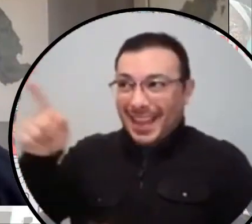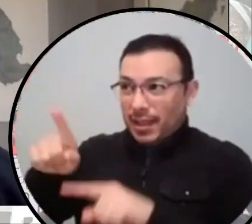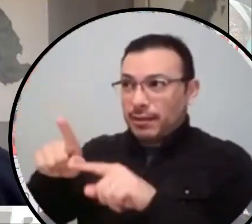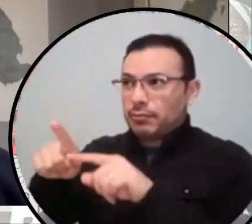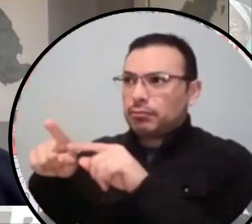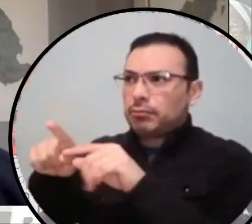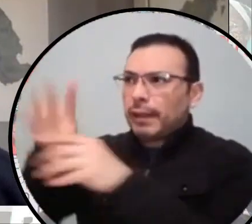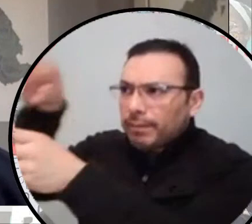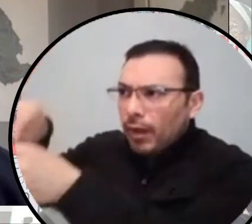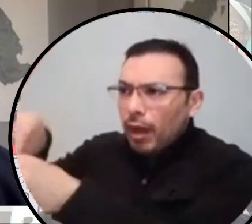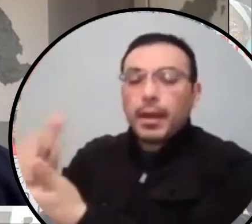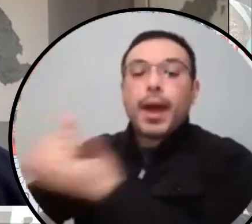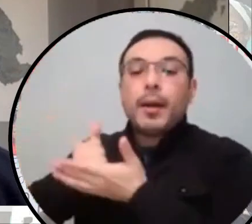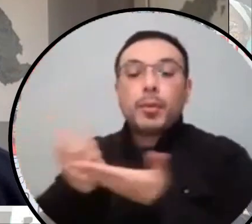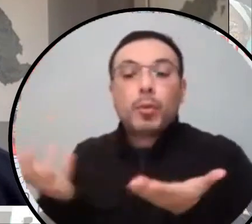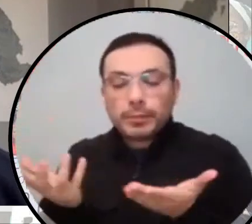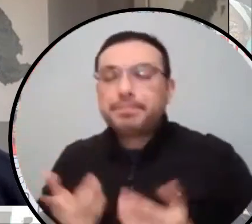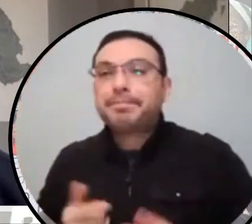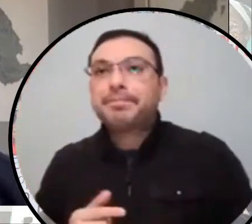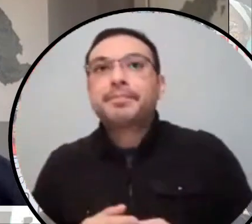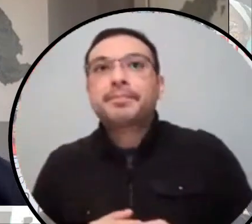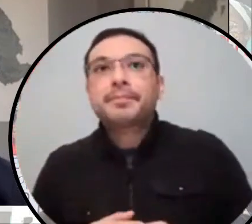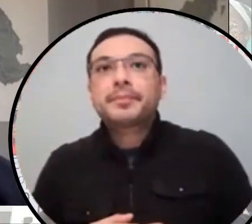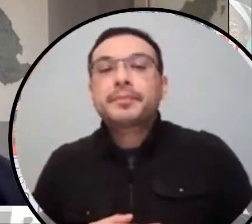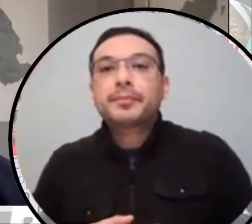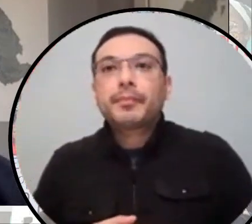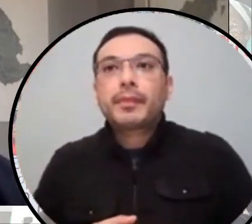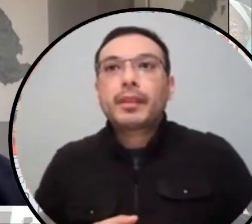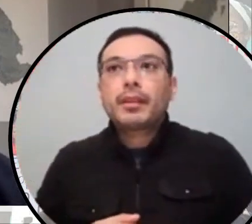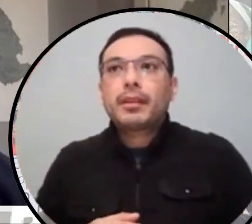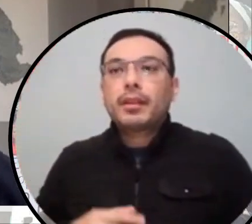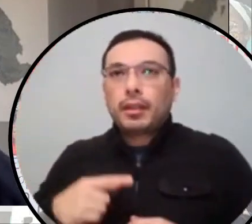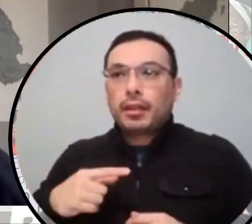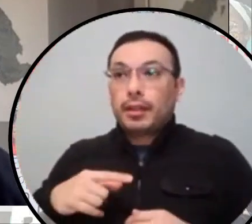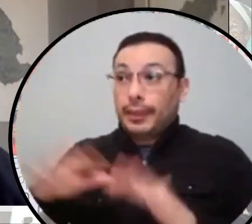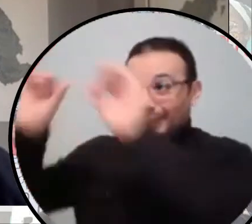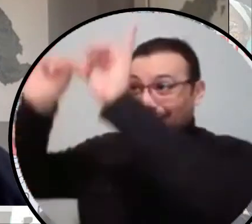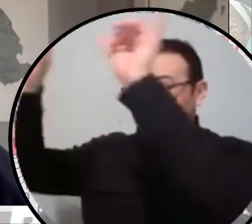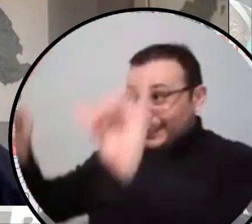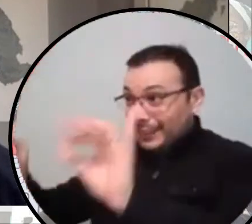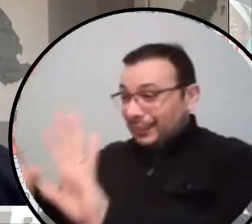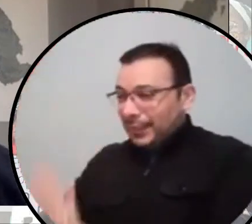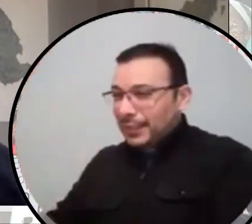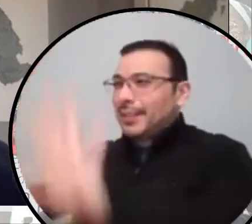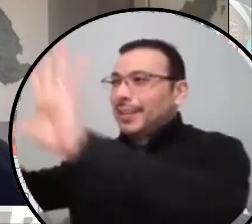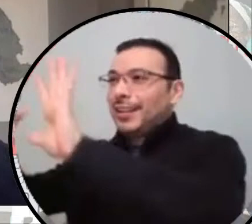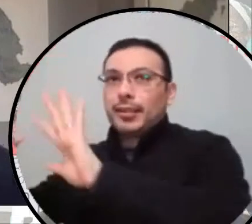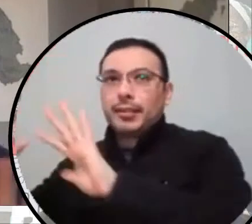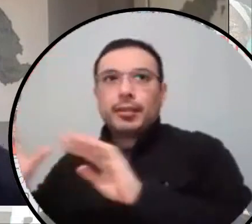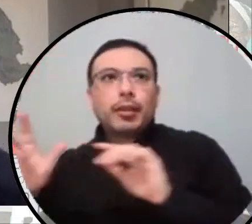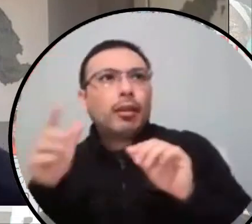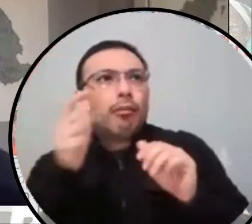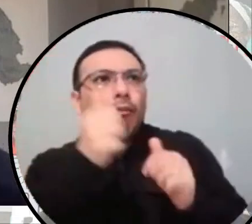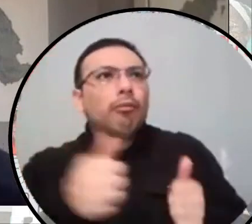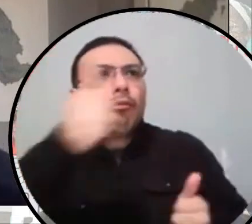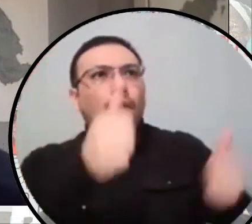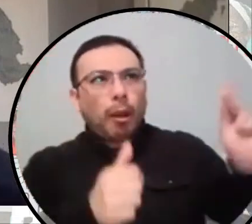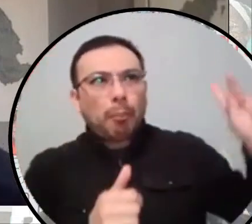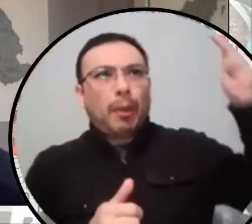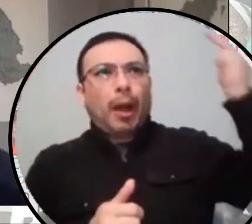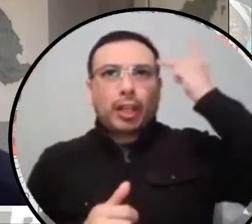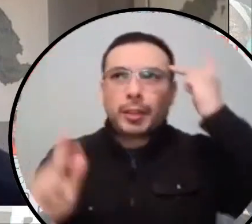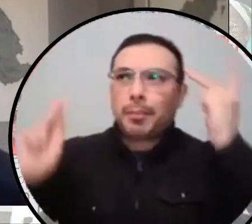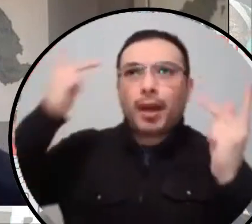be able to say when the system or the politicians are like, oh, we'll take care of your